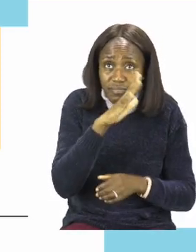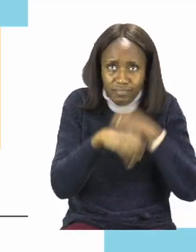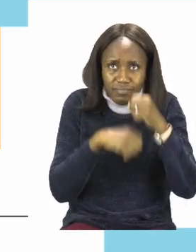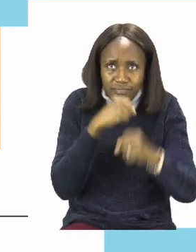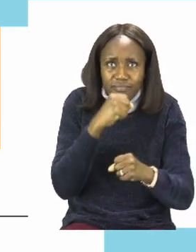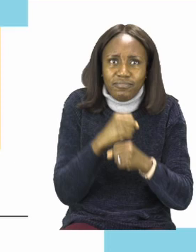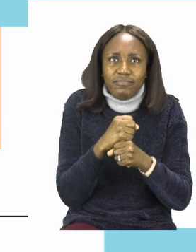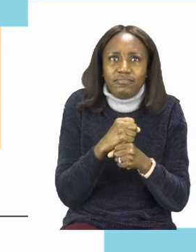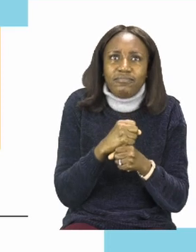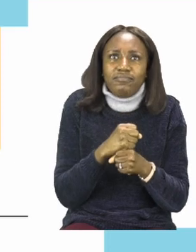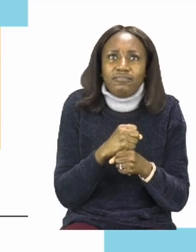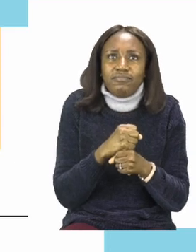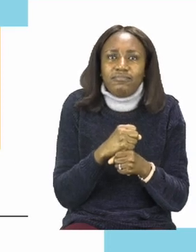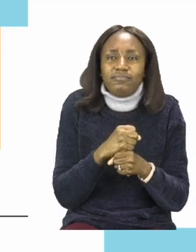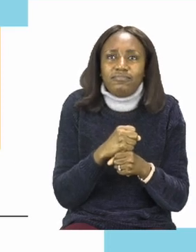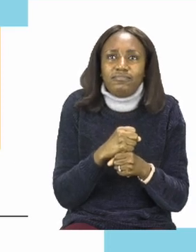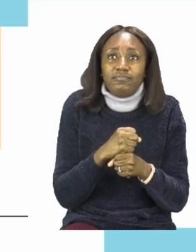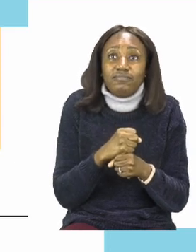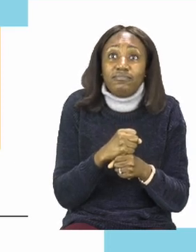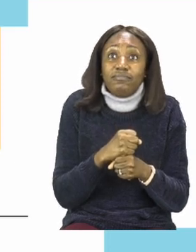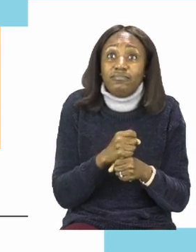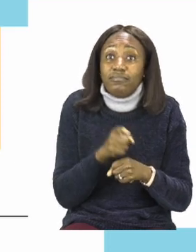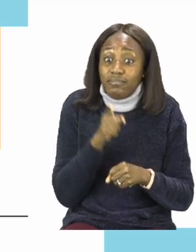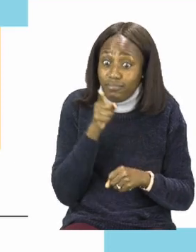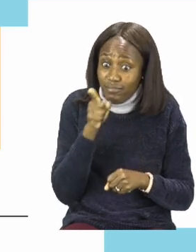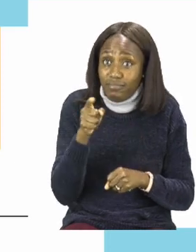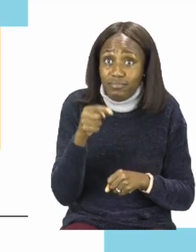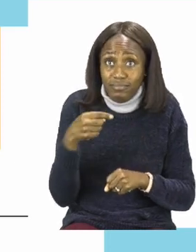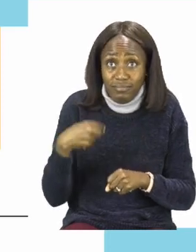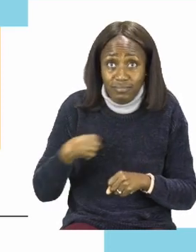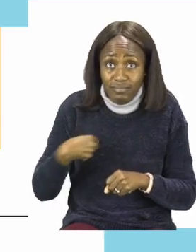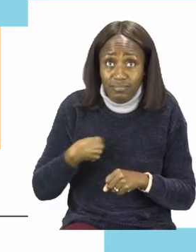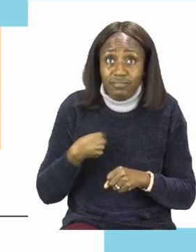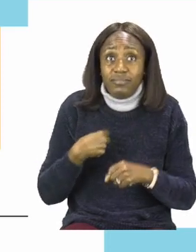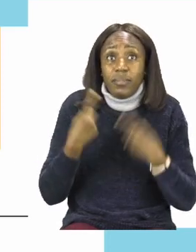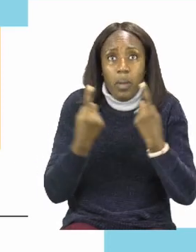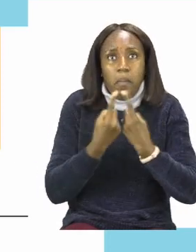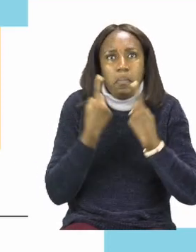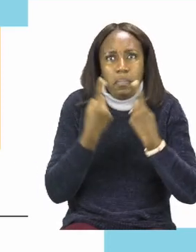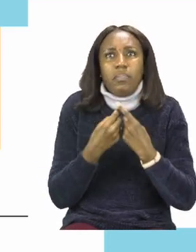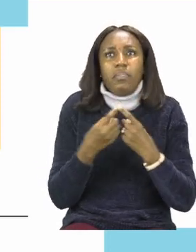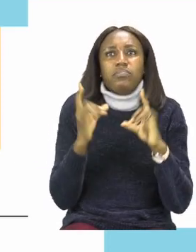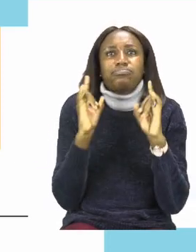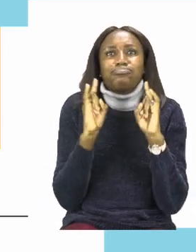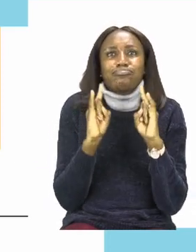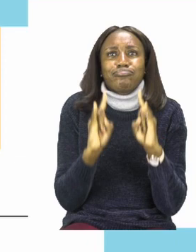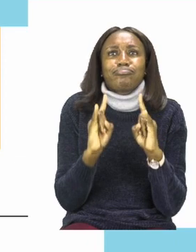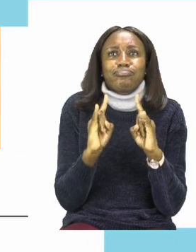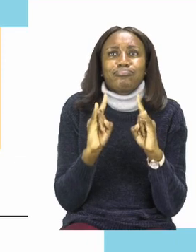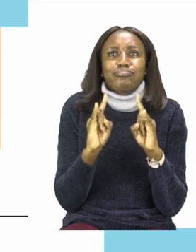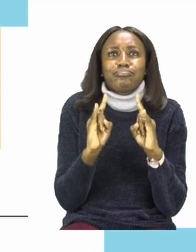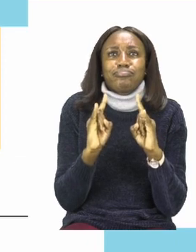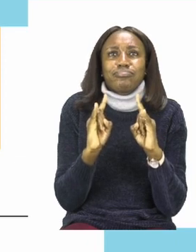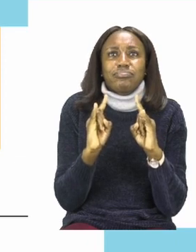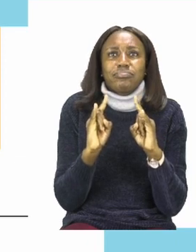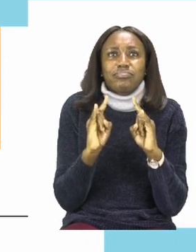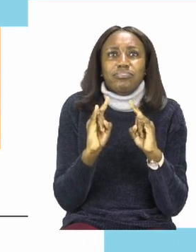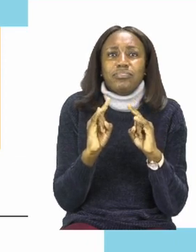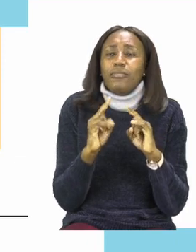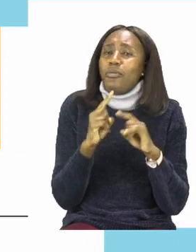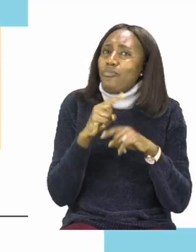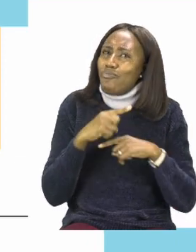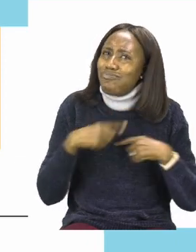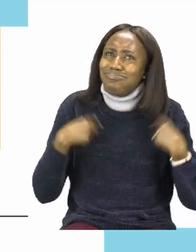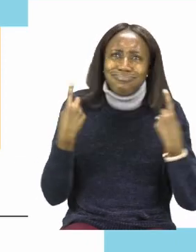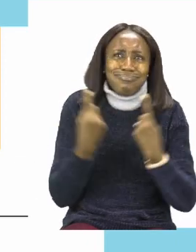years old. Ben plays soccer. We